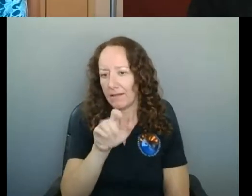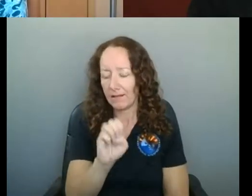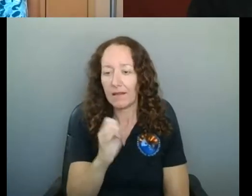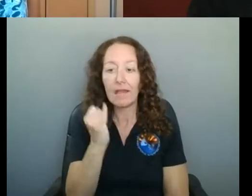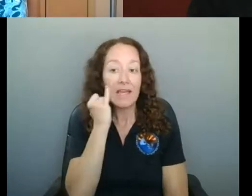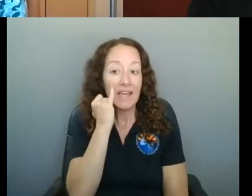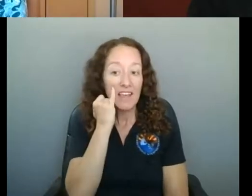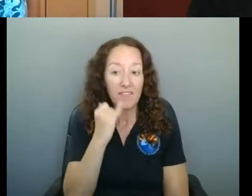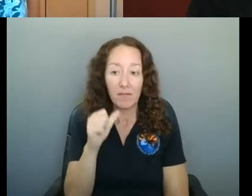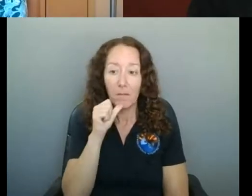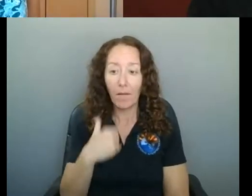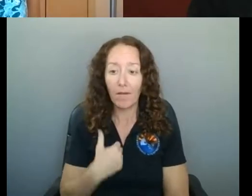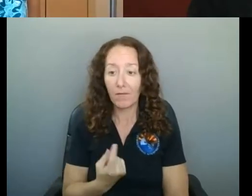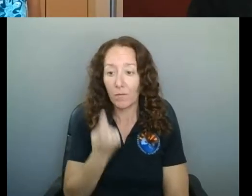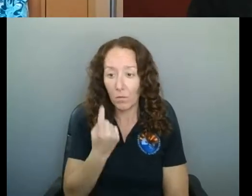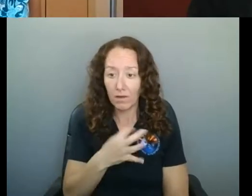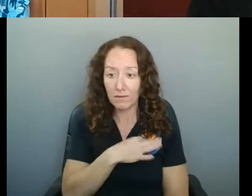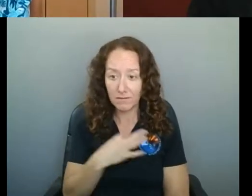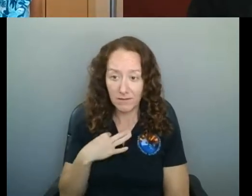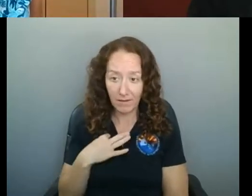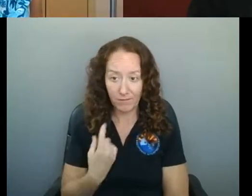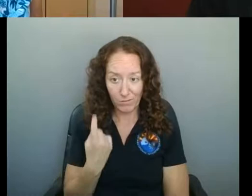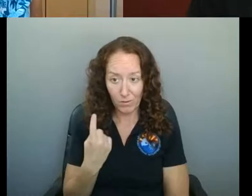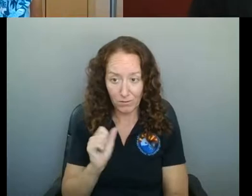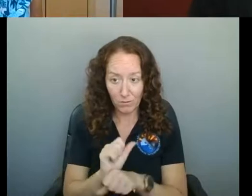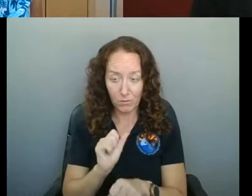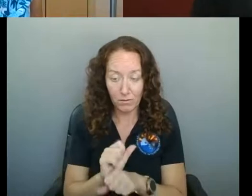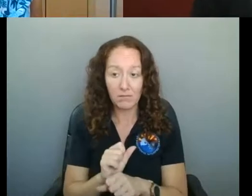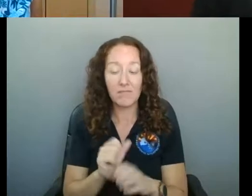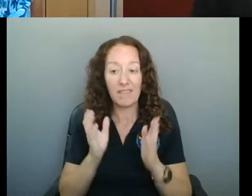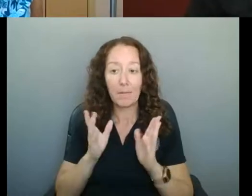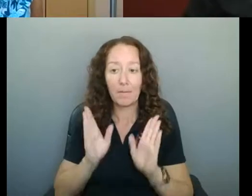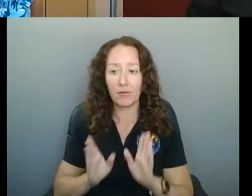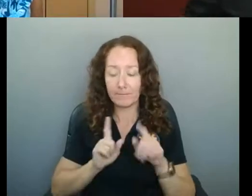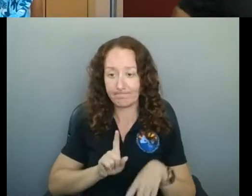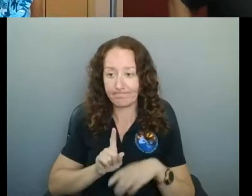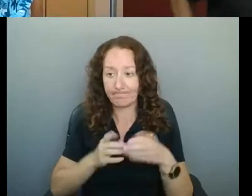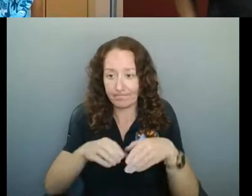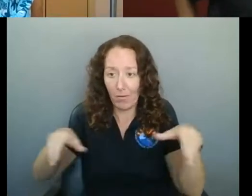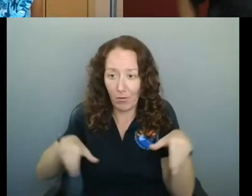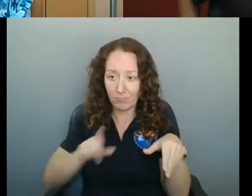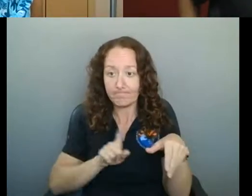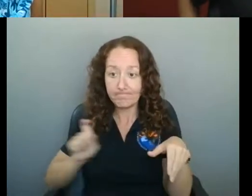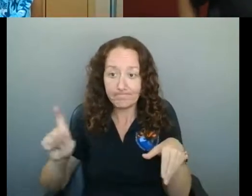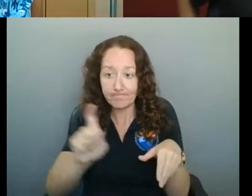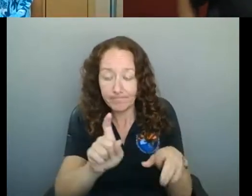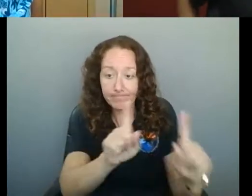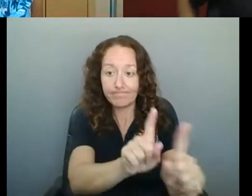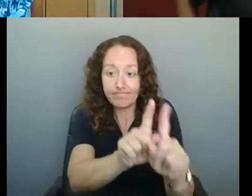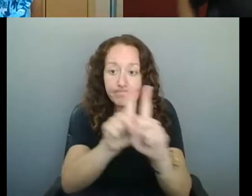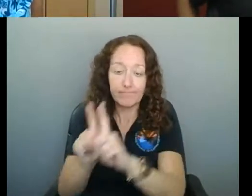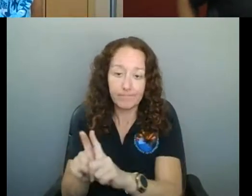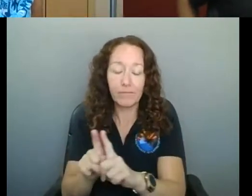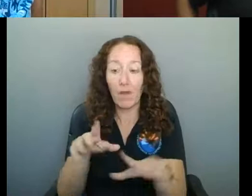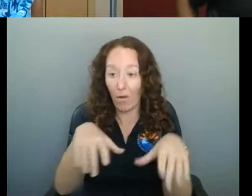also attend to the seating? In small bars, only one staff member is there at times, or would we need to add an additional